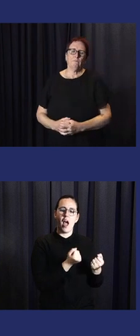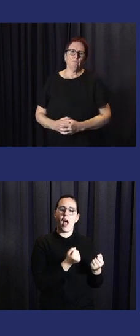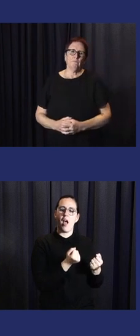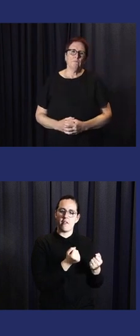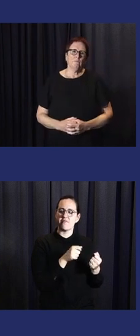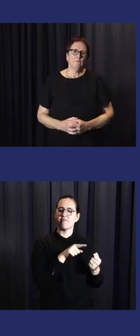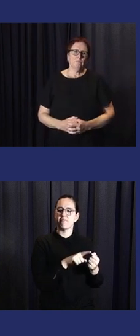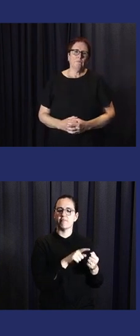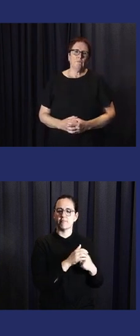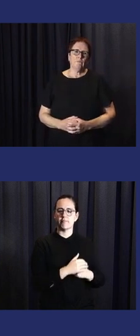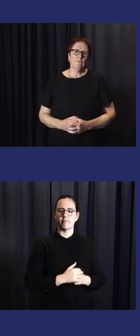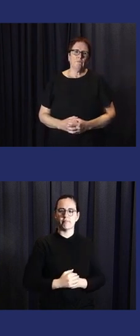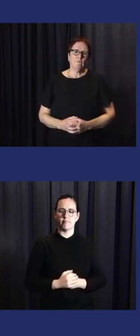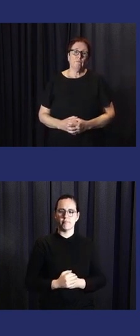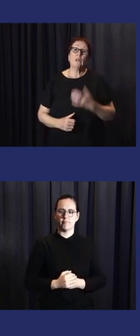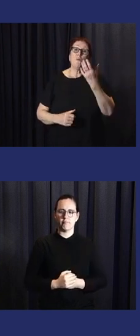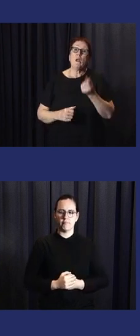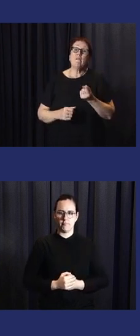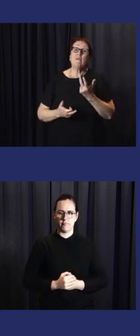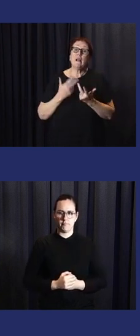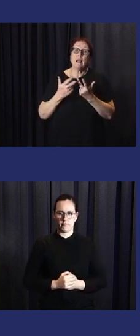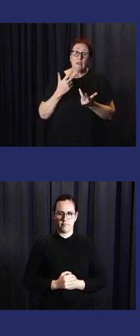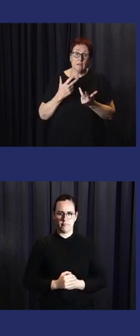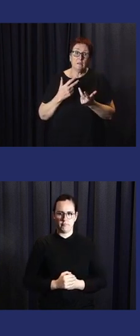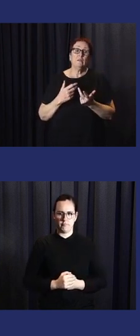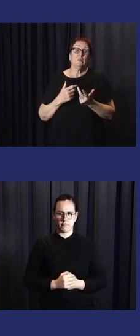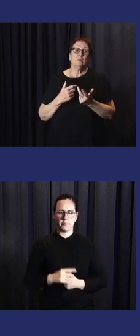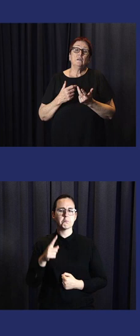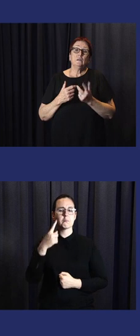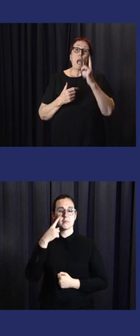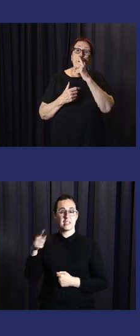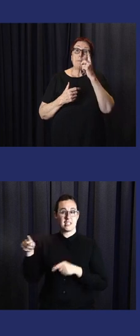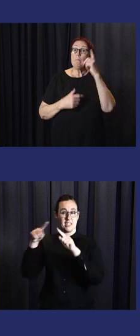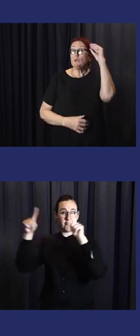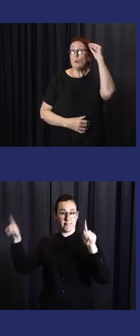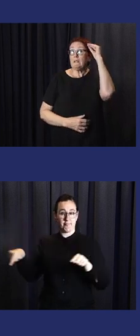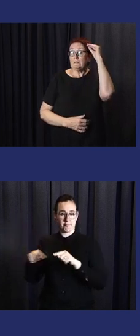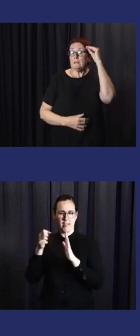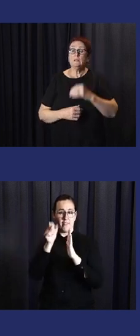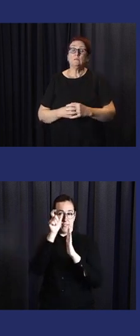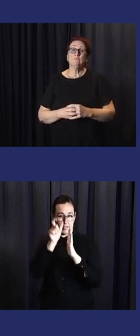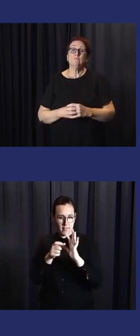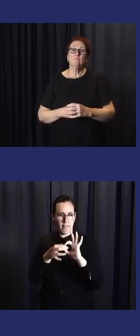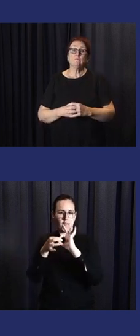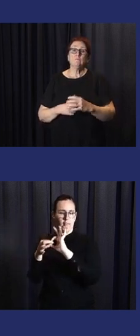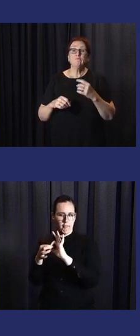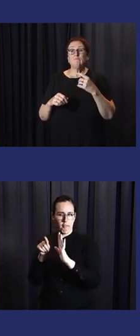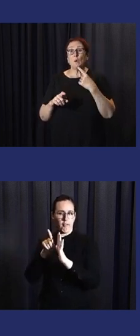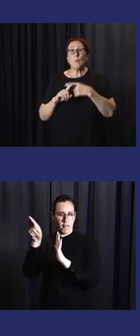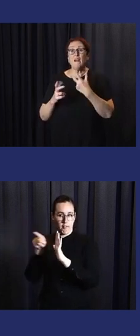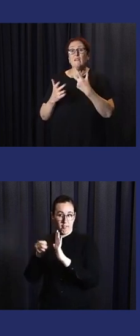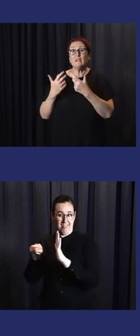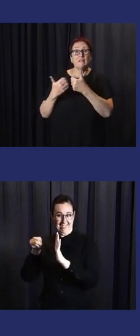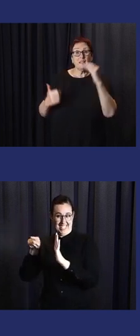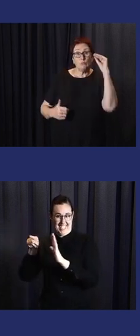And other sectors and departments in the province. And at the district and common, we also